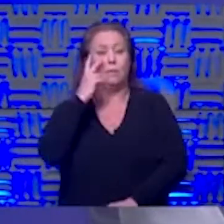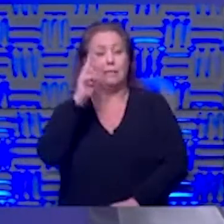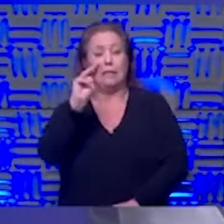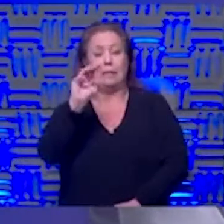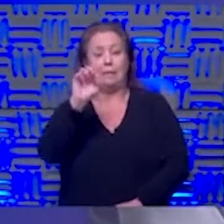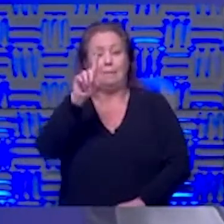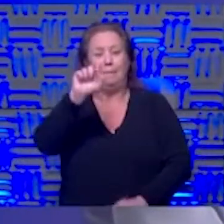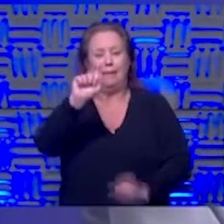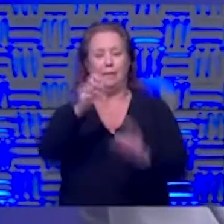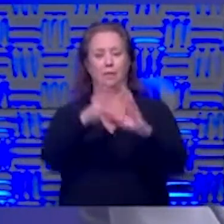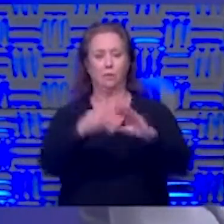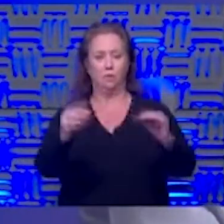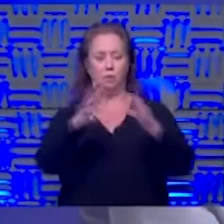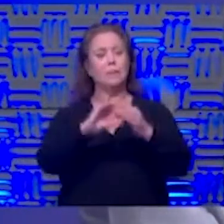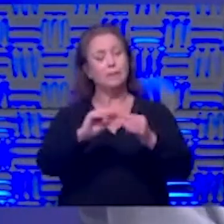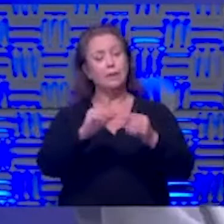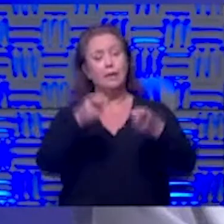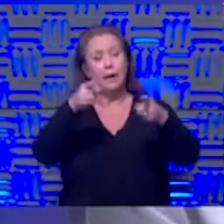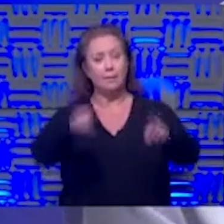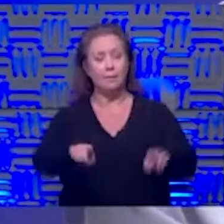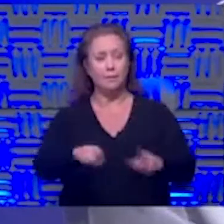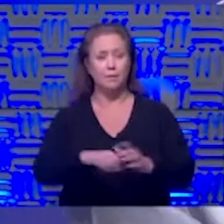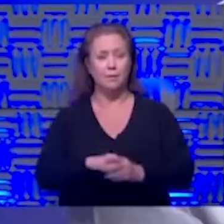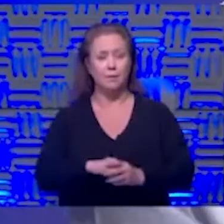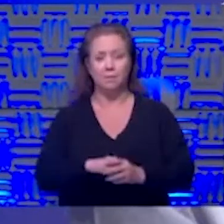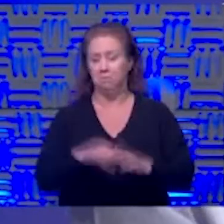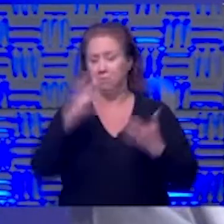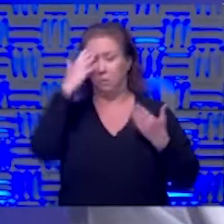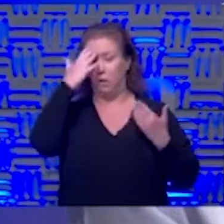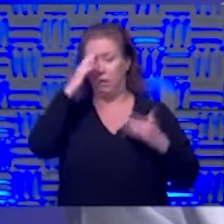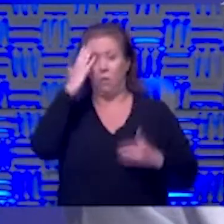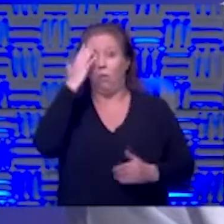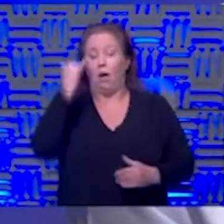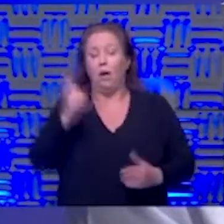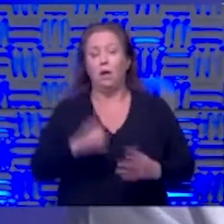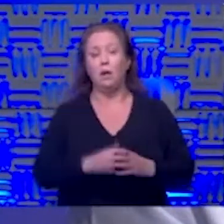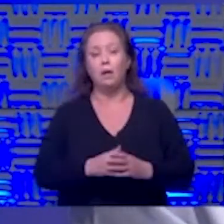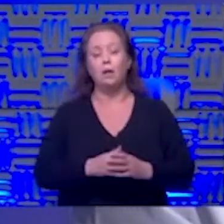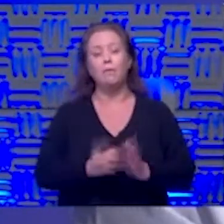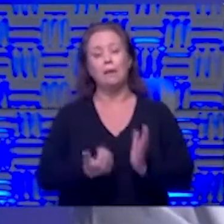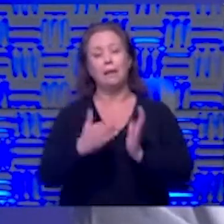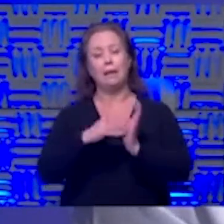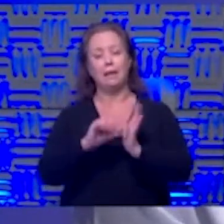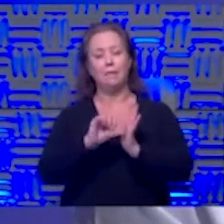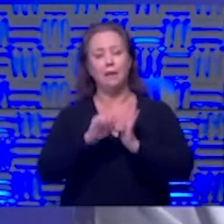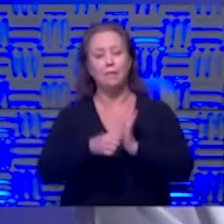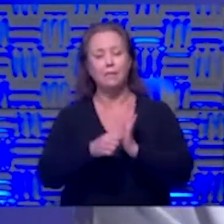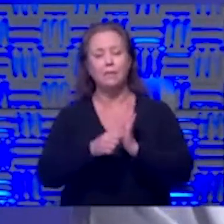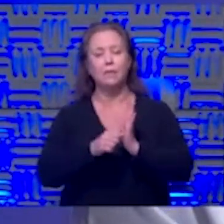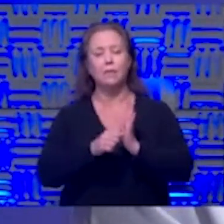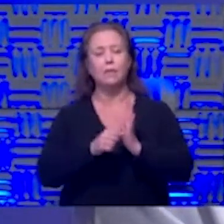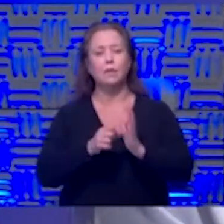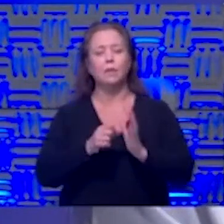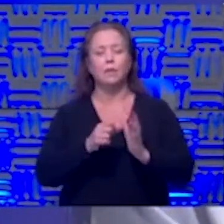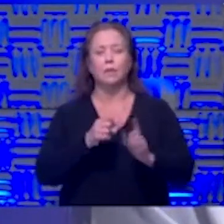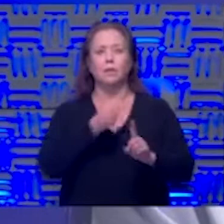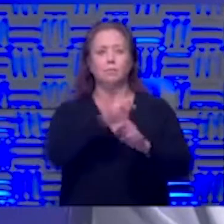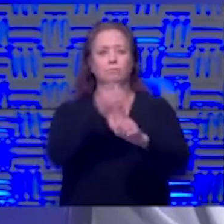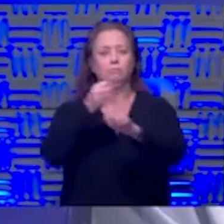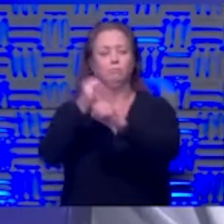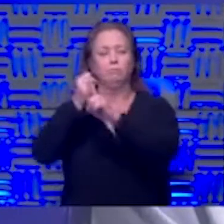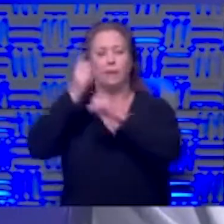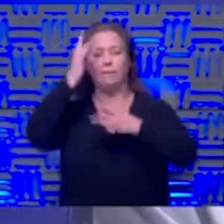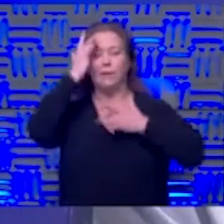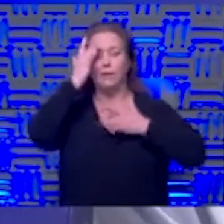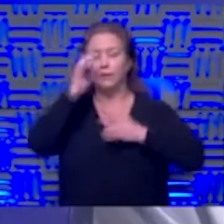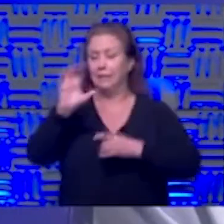stories so it does happen we don't know exactly why but again when you have so many infections and now like you said